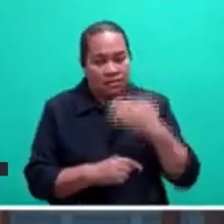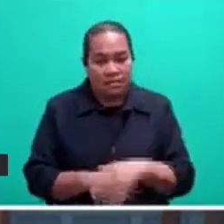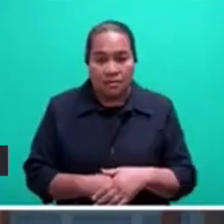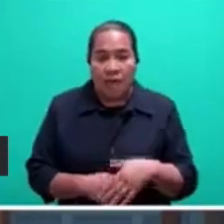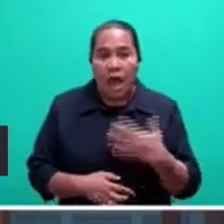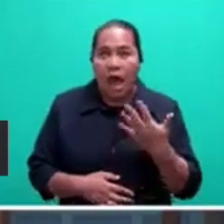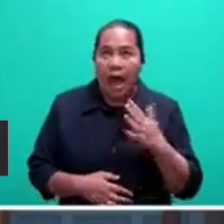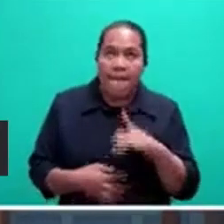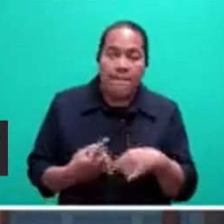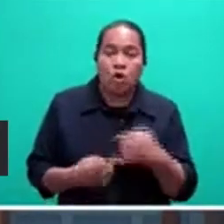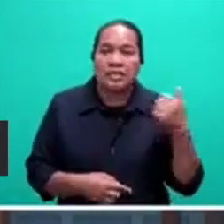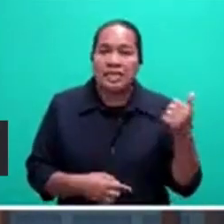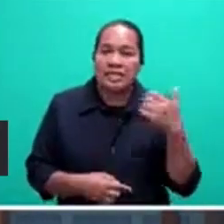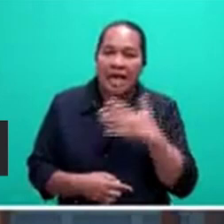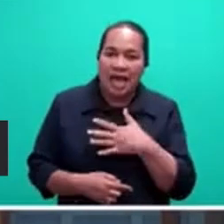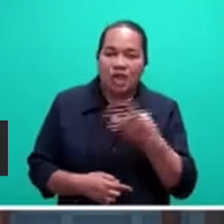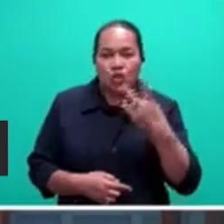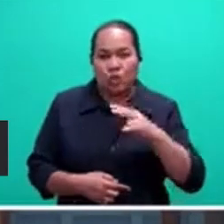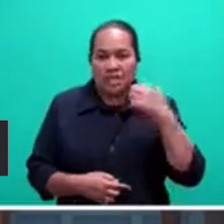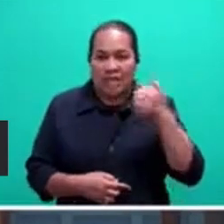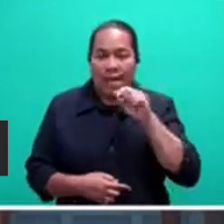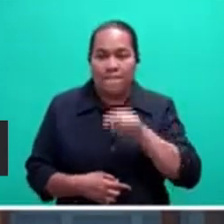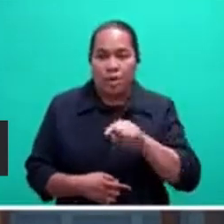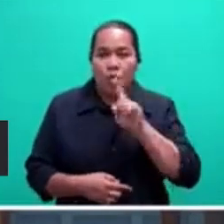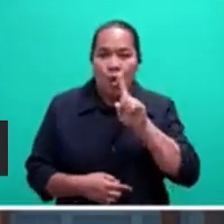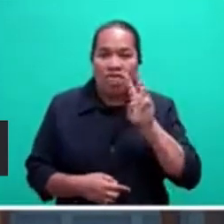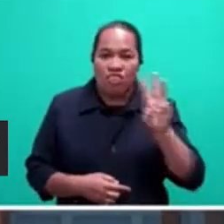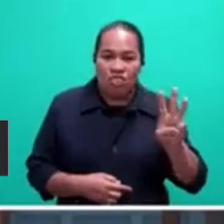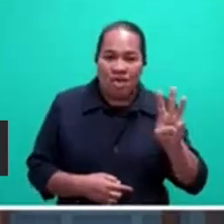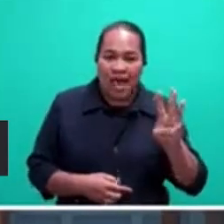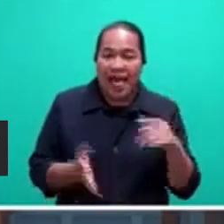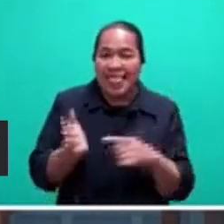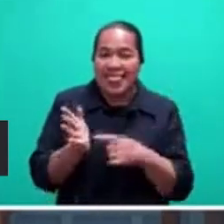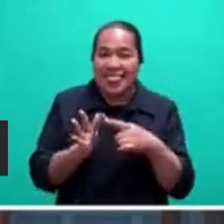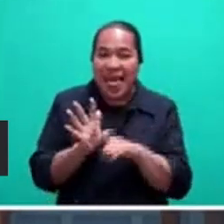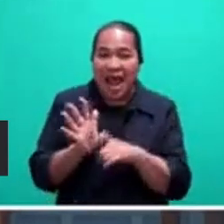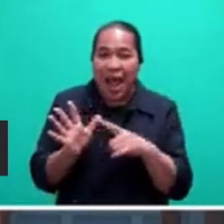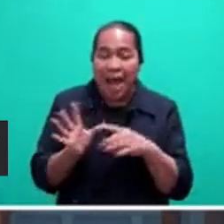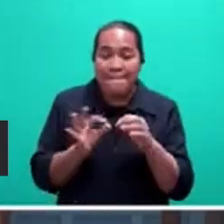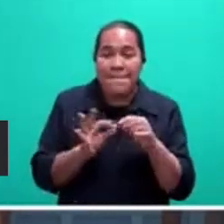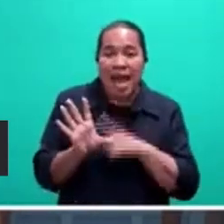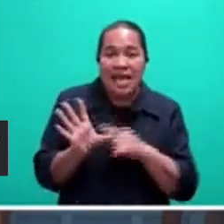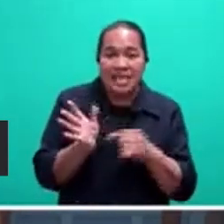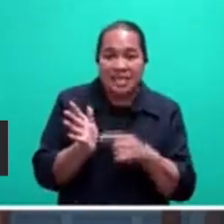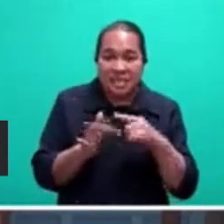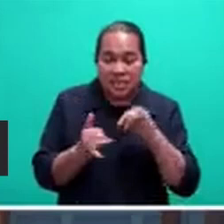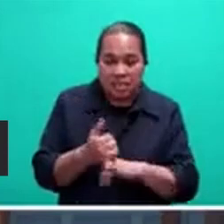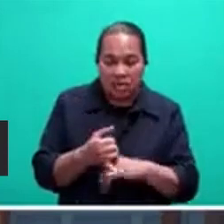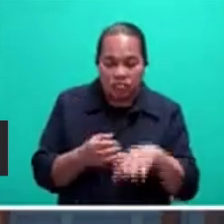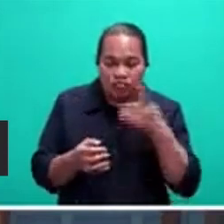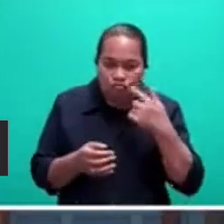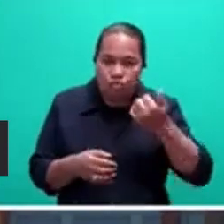been about 626.13 terabytes of data consumed, which was